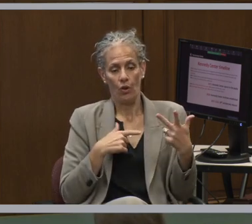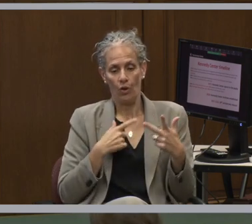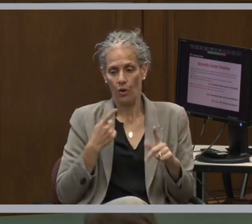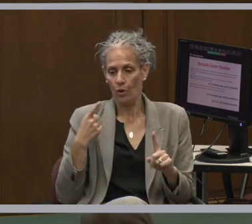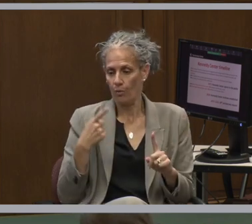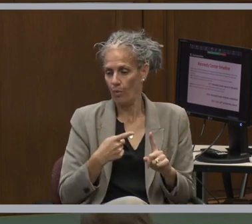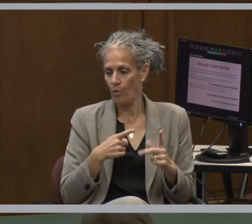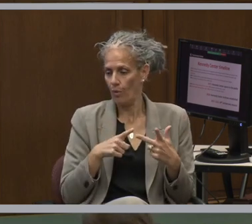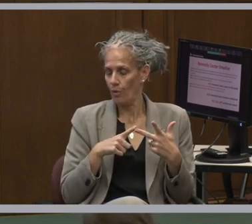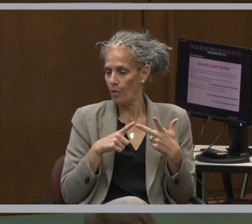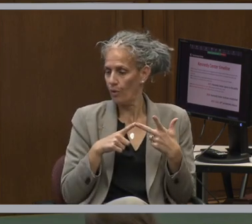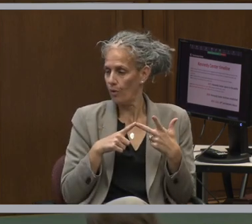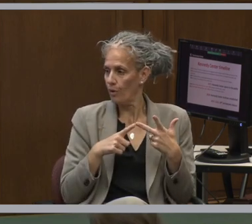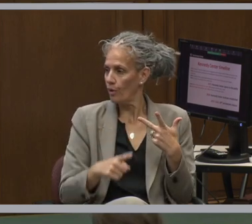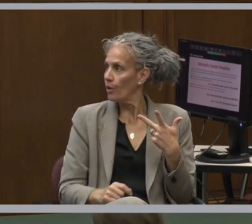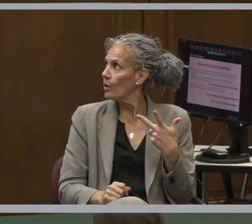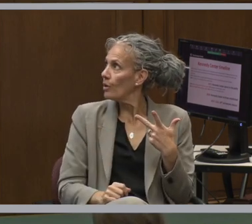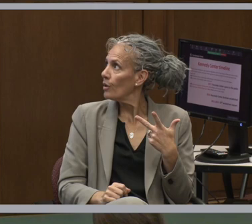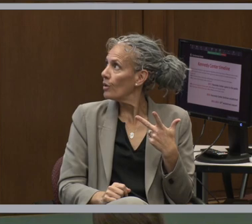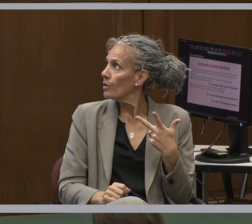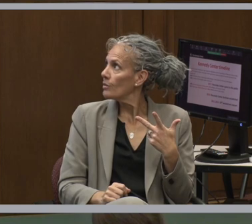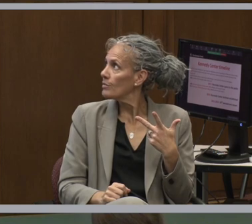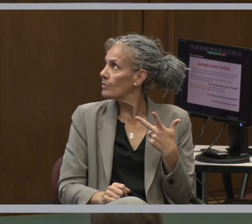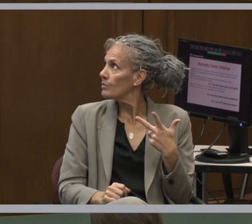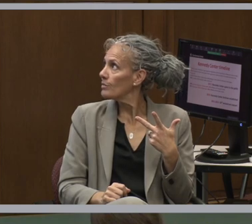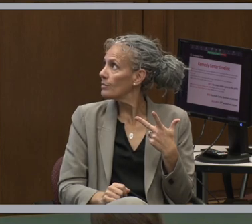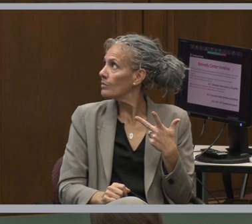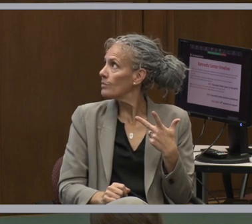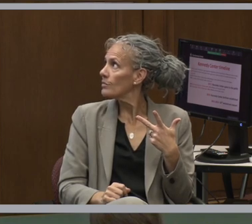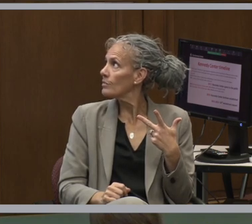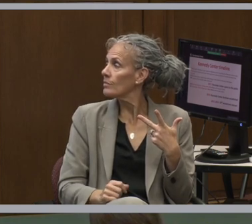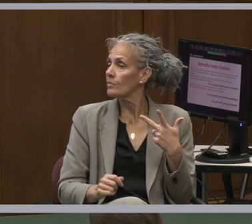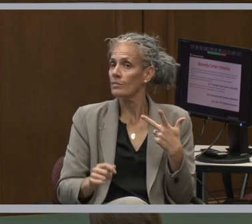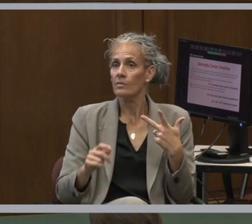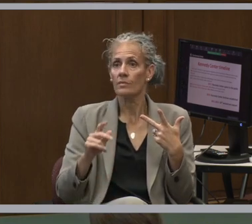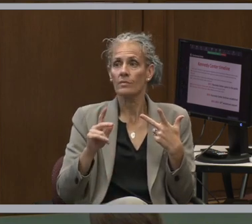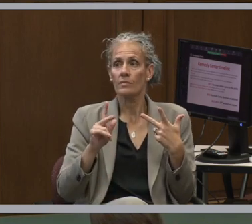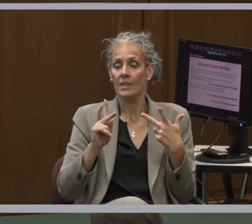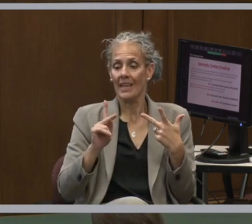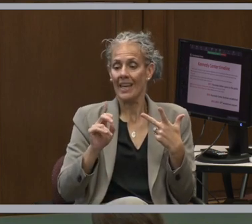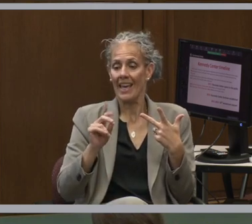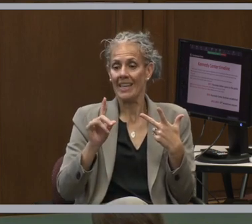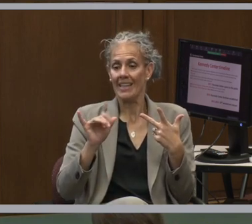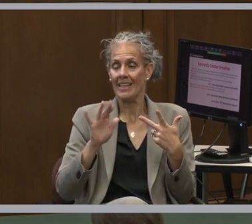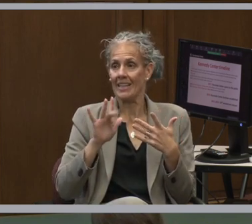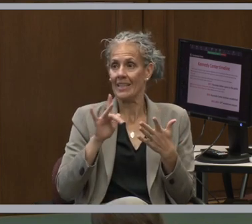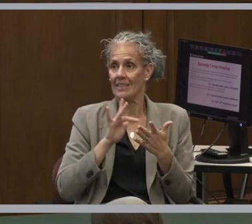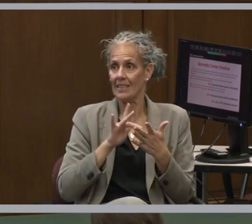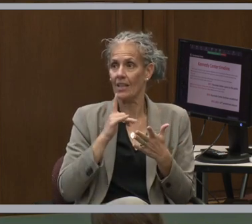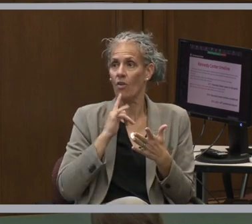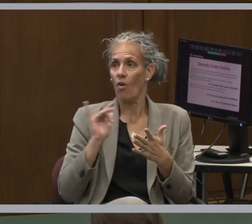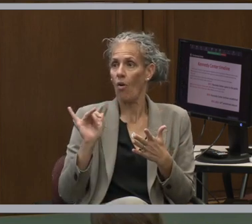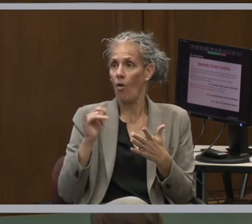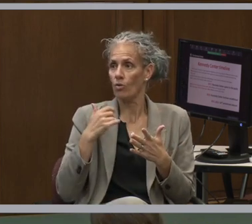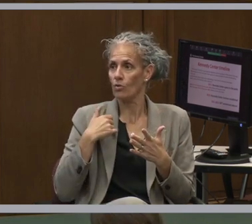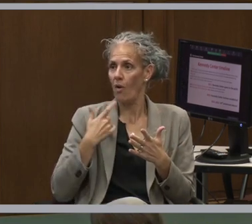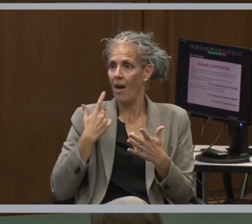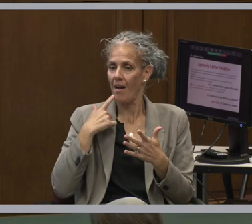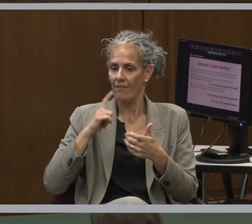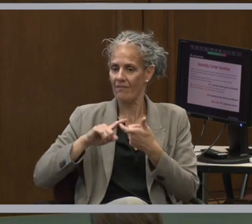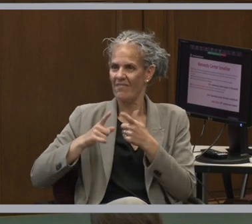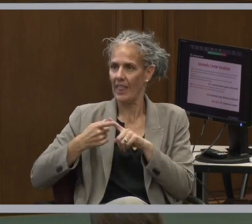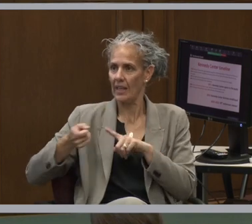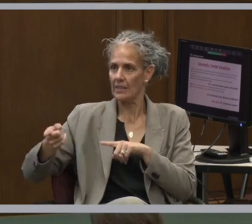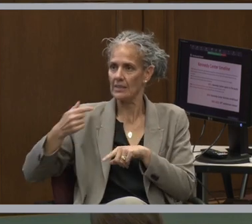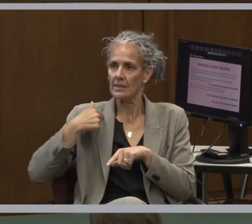well, is that our Kennedy Center history also includes the history of our affiliates, the Washington National Opera, and the